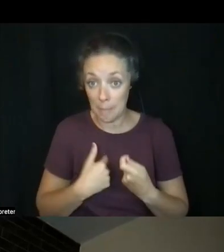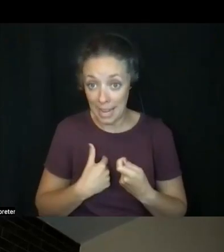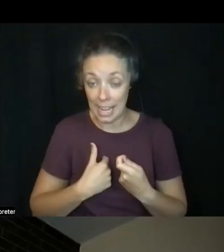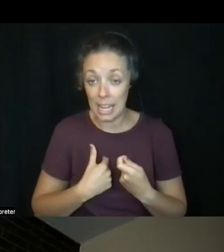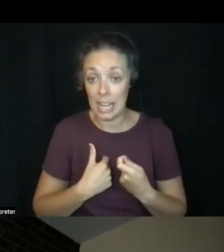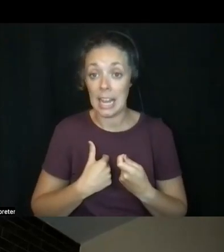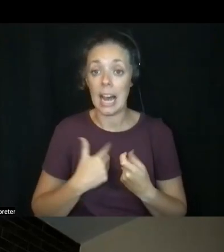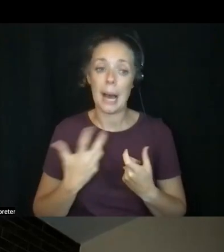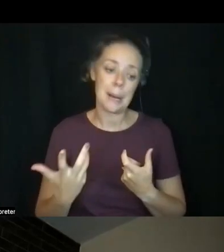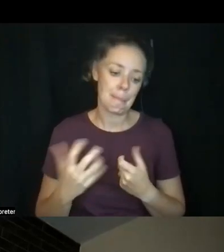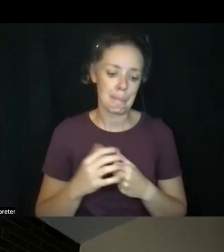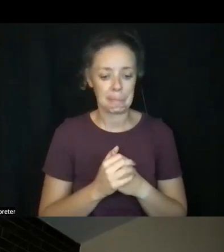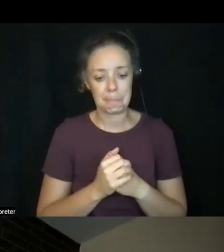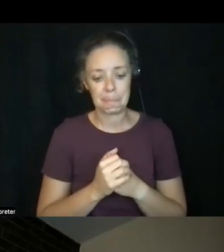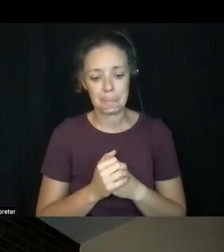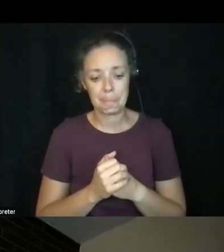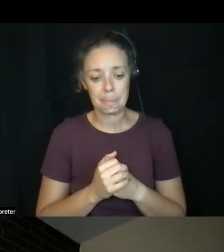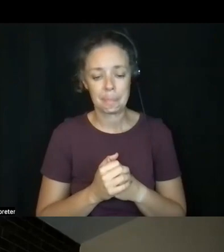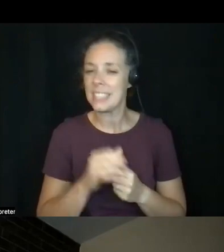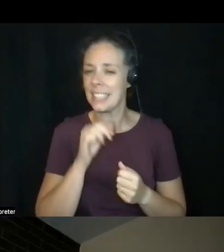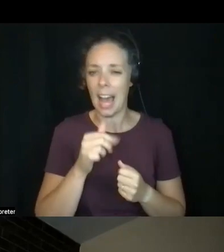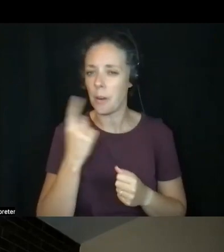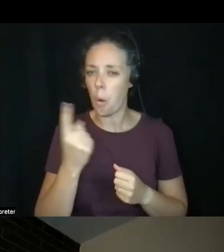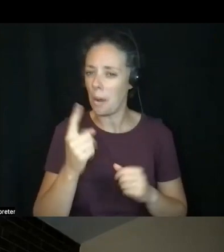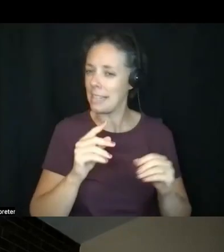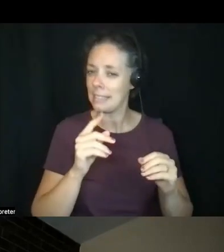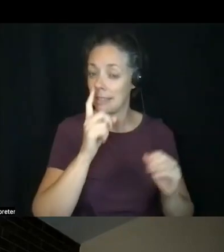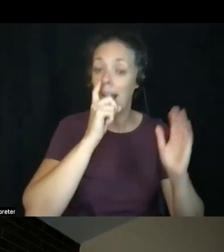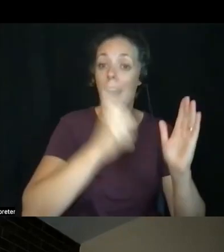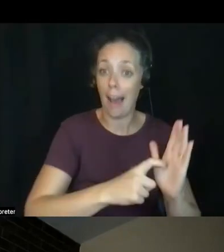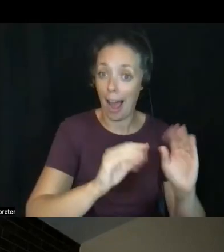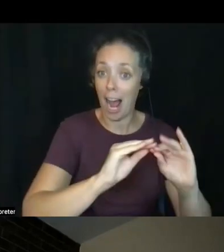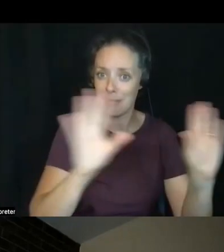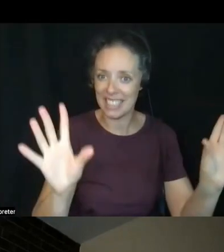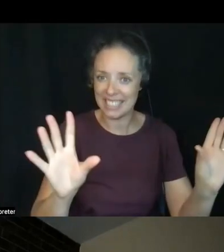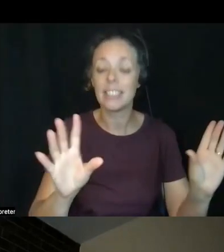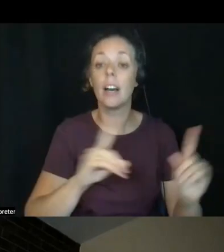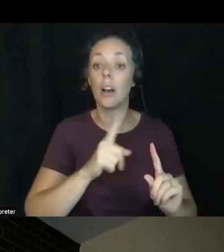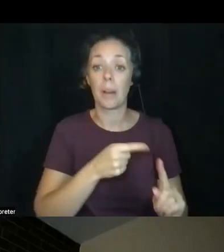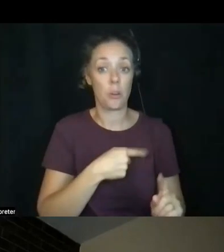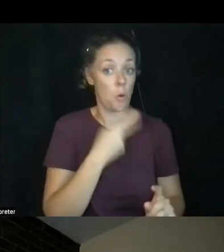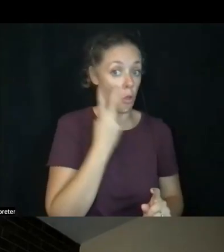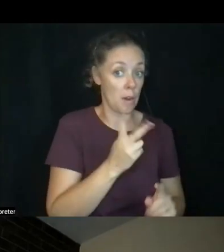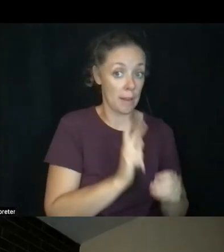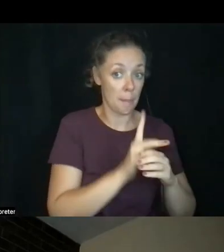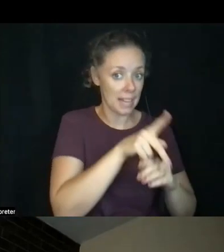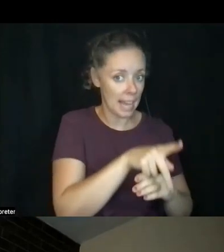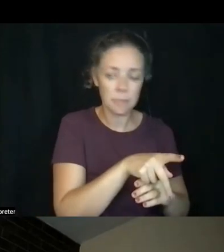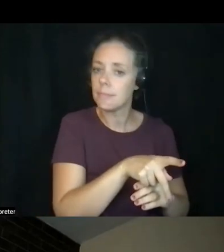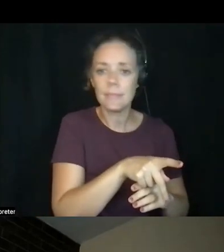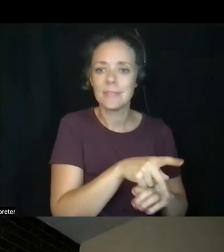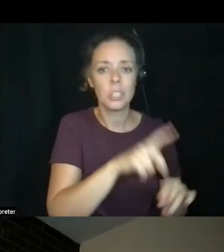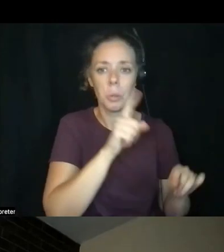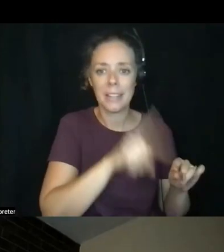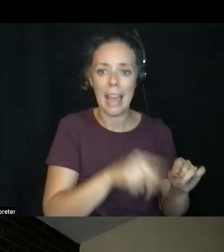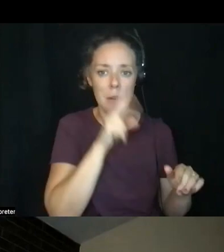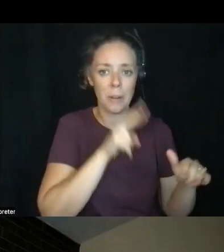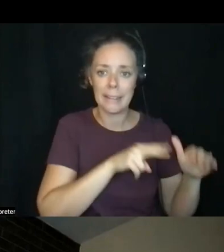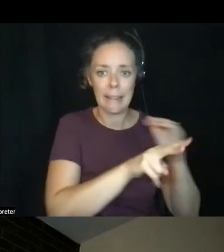not always obvious, is that by looking at the plant, you can't necessarily